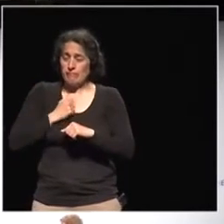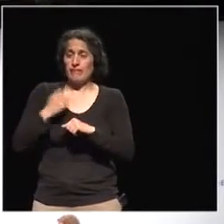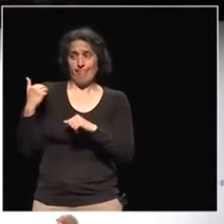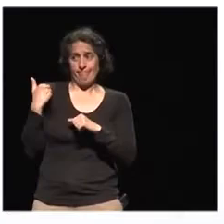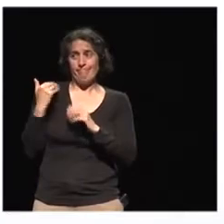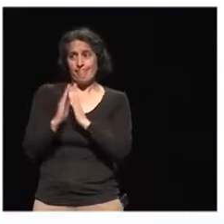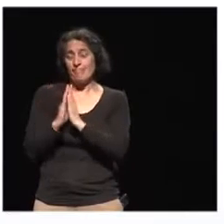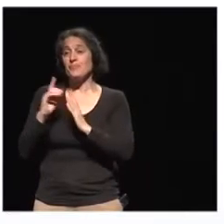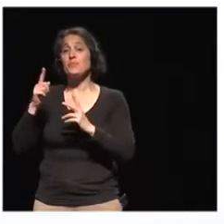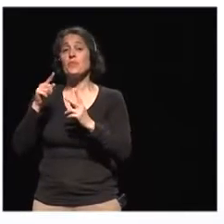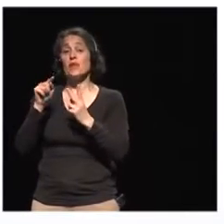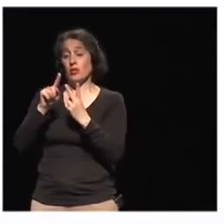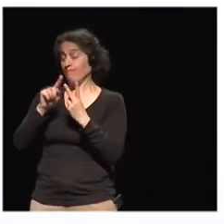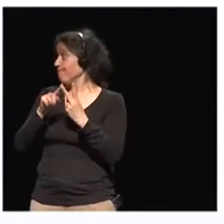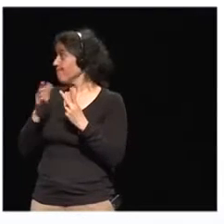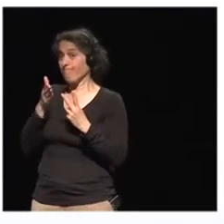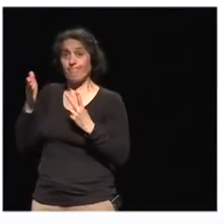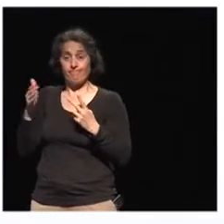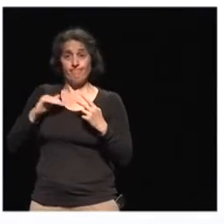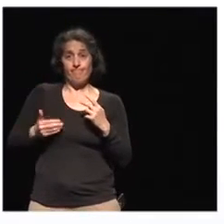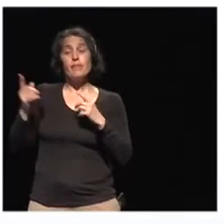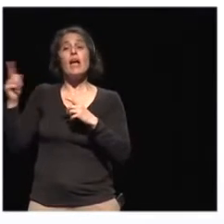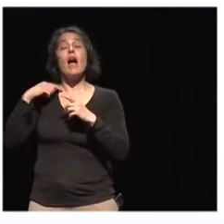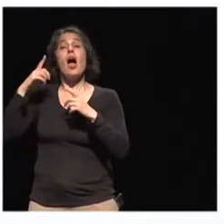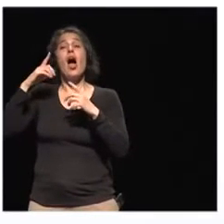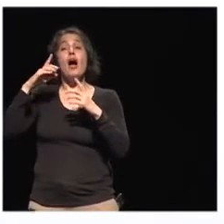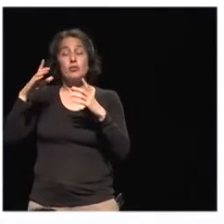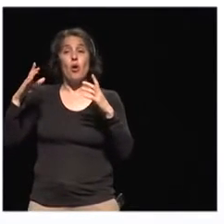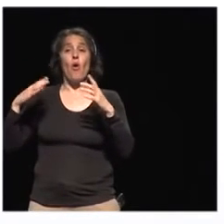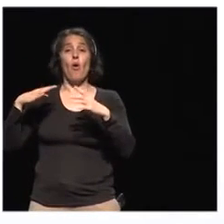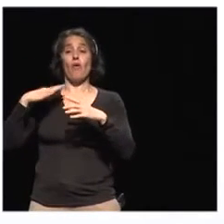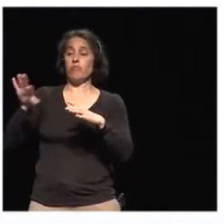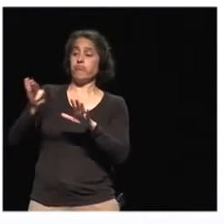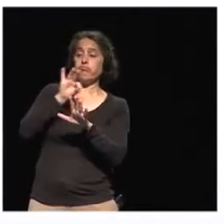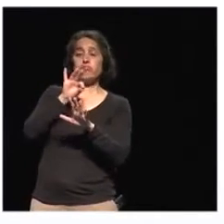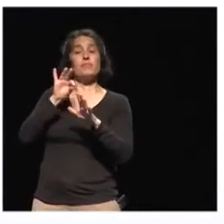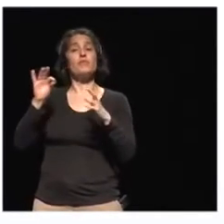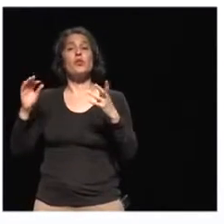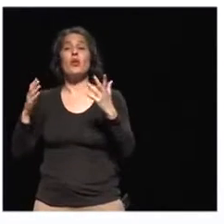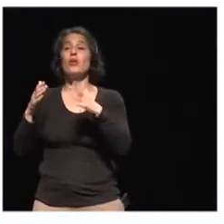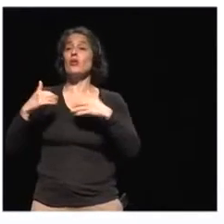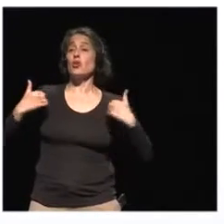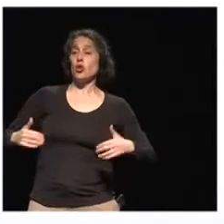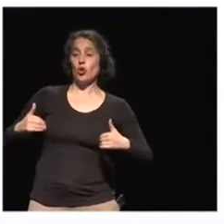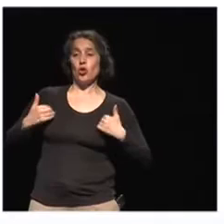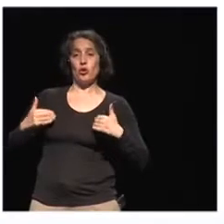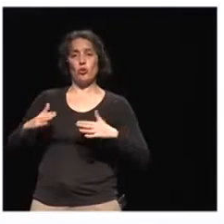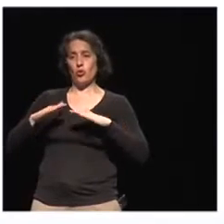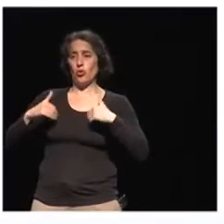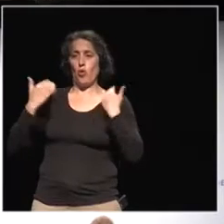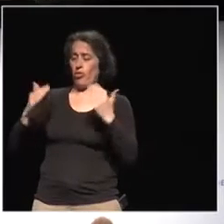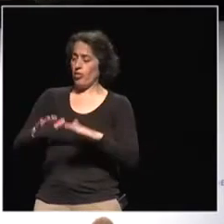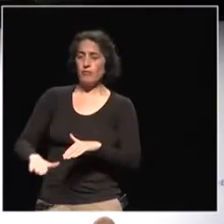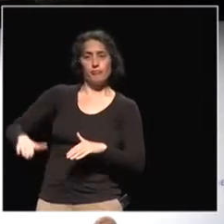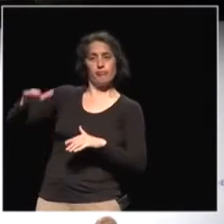as a selected youth leader who has applied for this through the European Development Days. So we are very happy